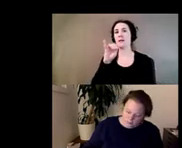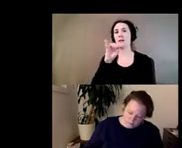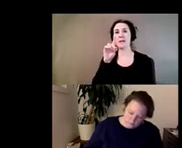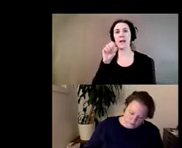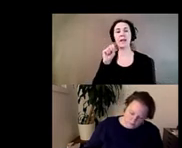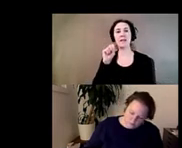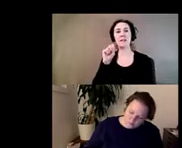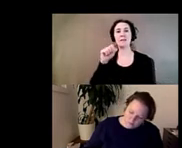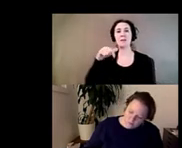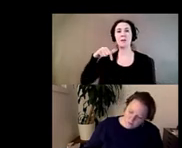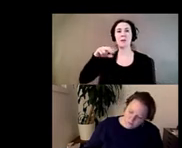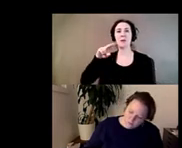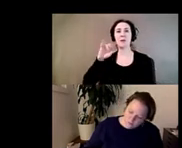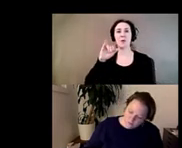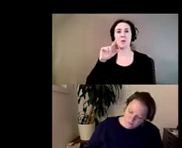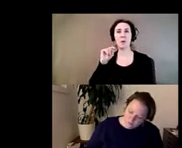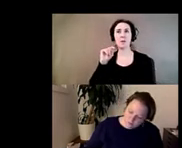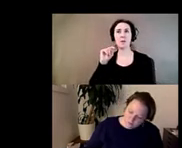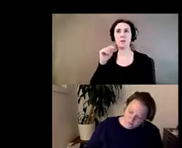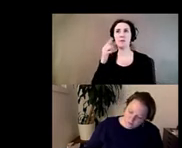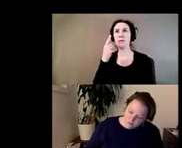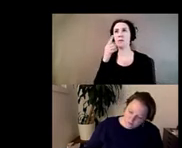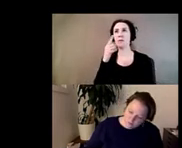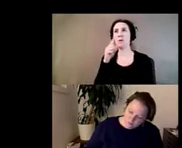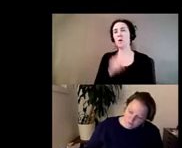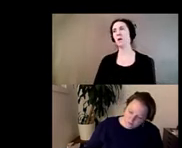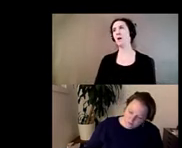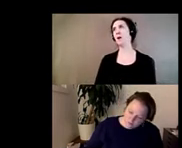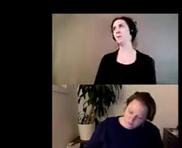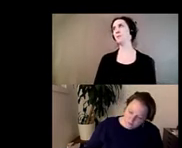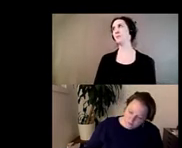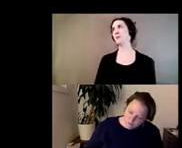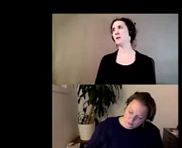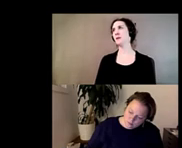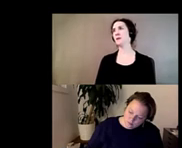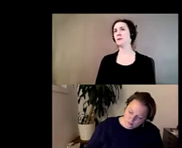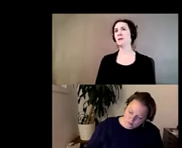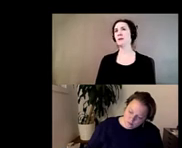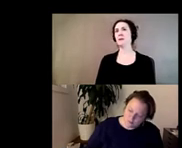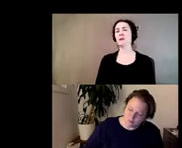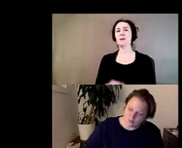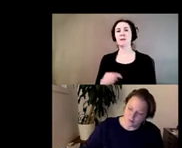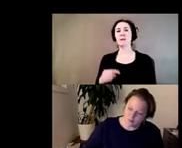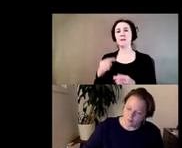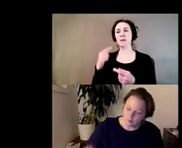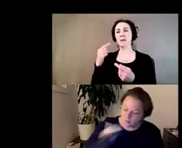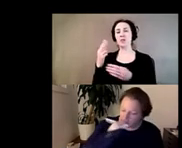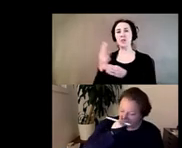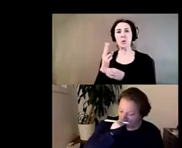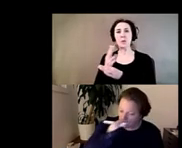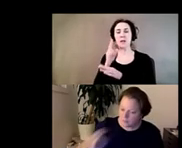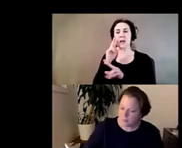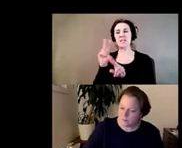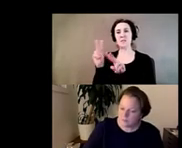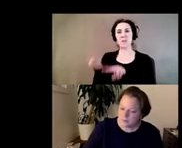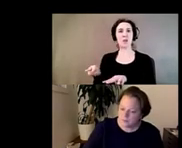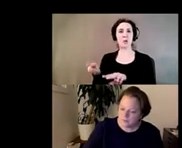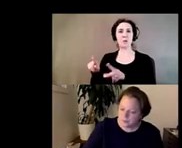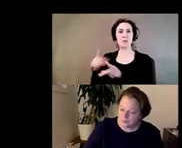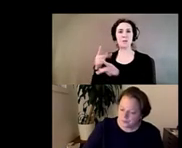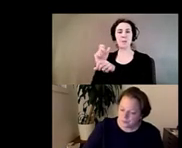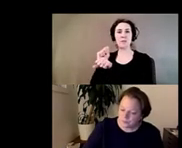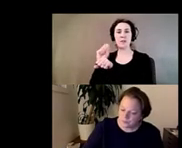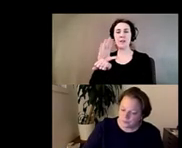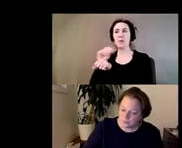for sort of um taking a devalued domain of labor um and transforming it into a really kind of